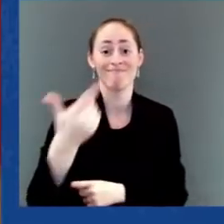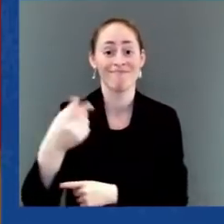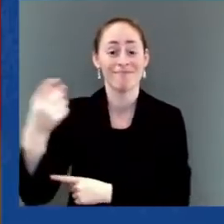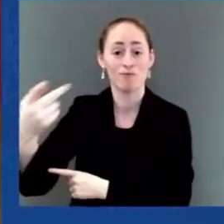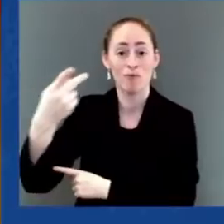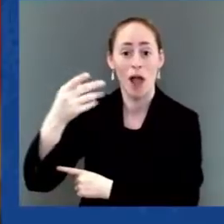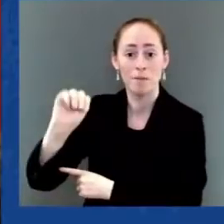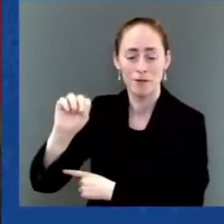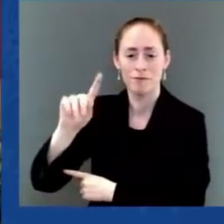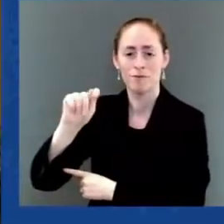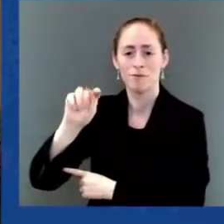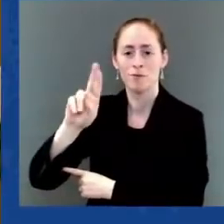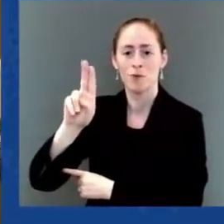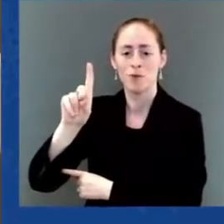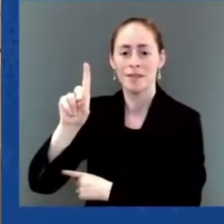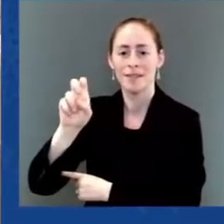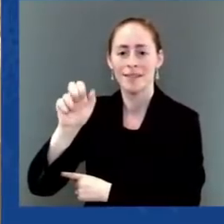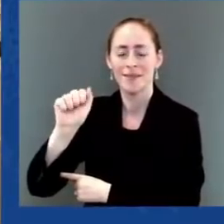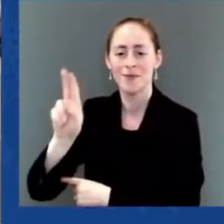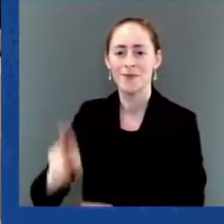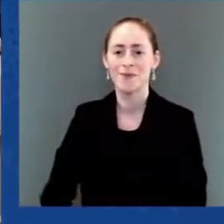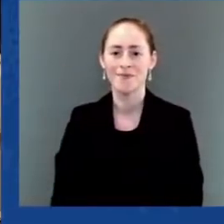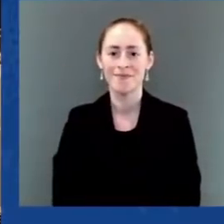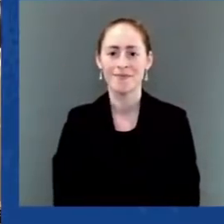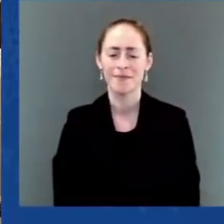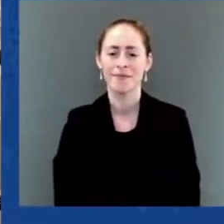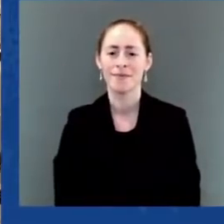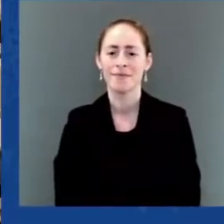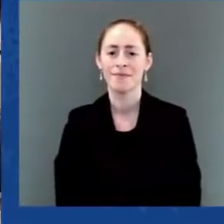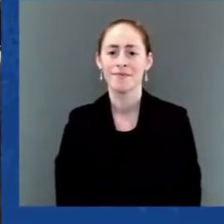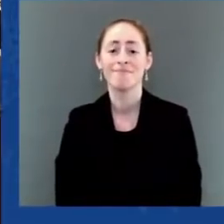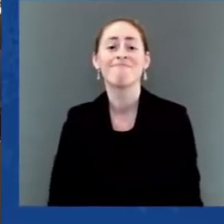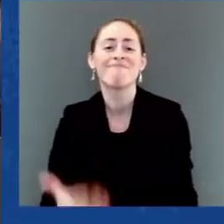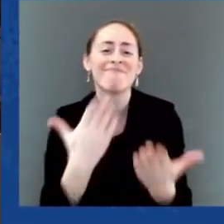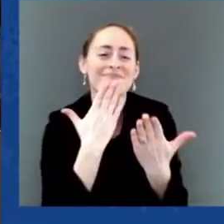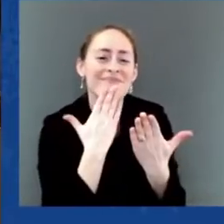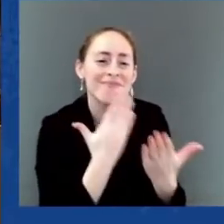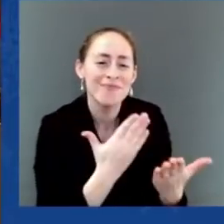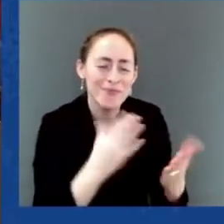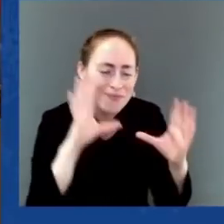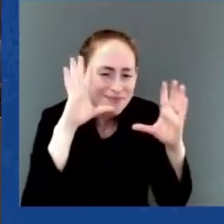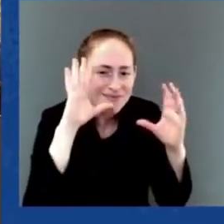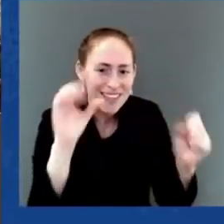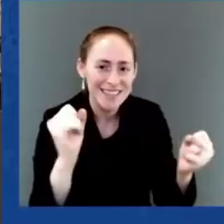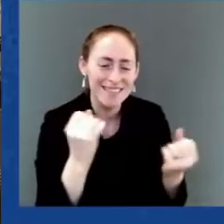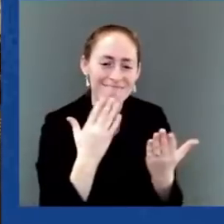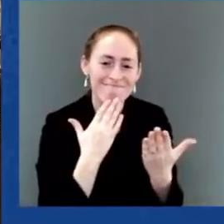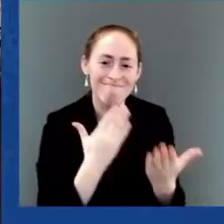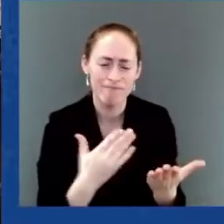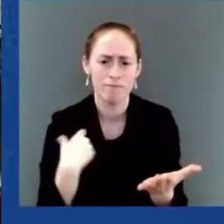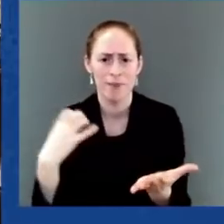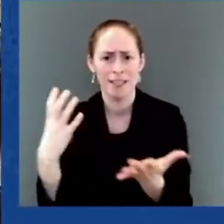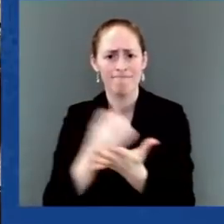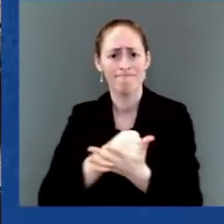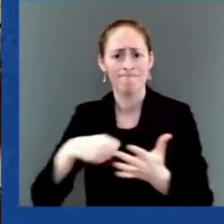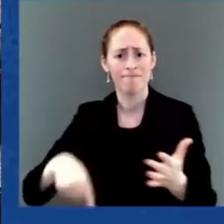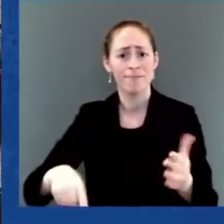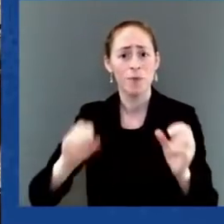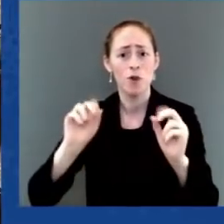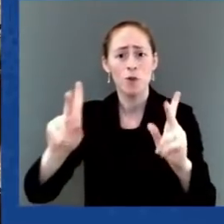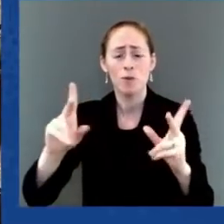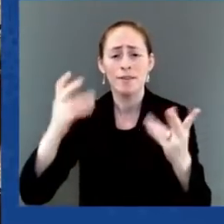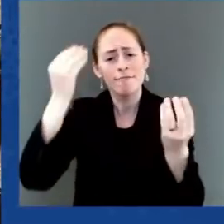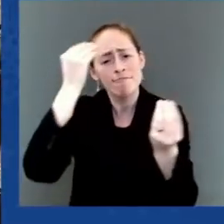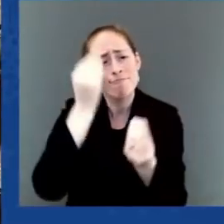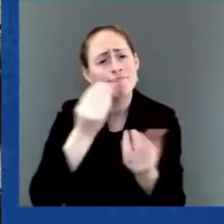Thank you very much, Mr. President. I want to begin by saying that we are all thinking of Canadians back home in British